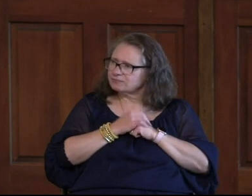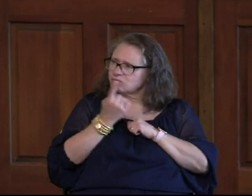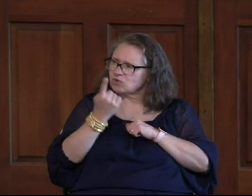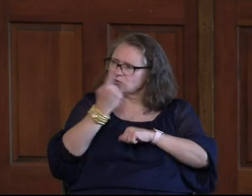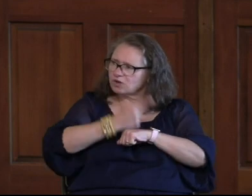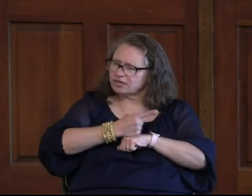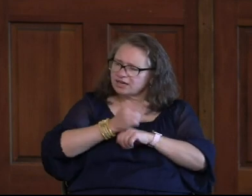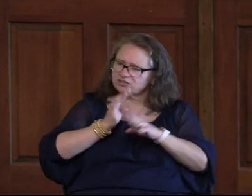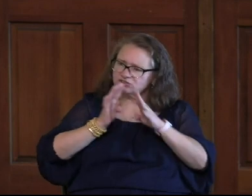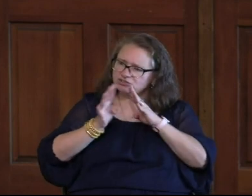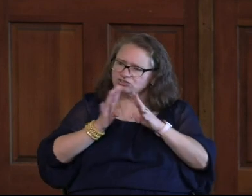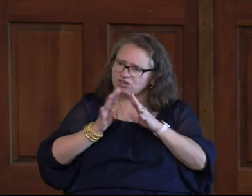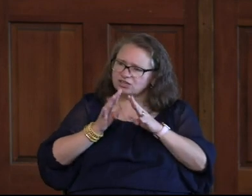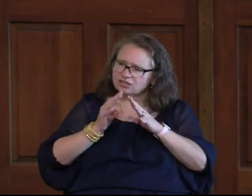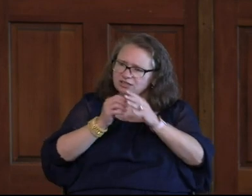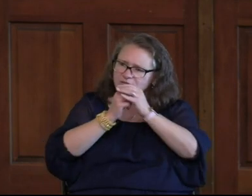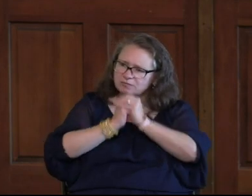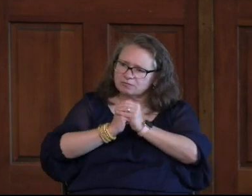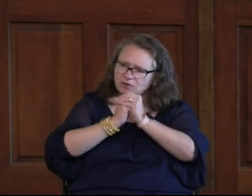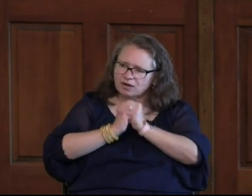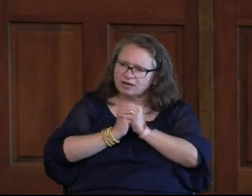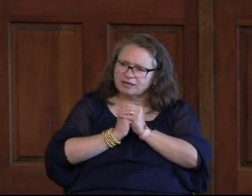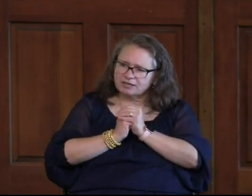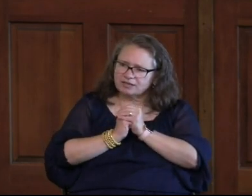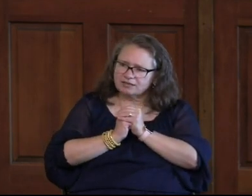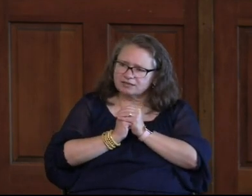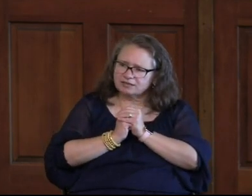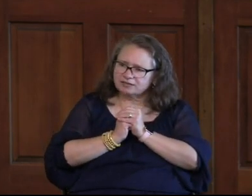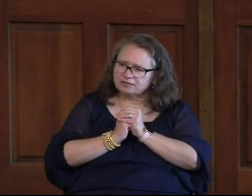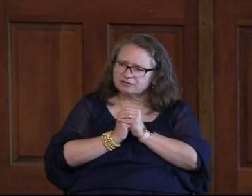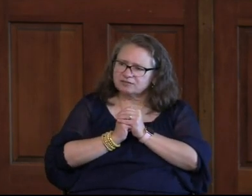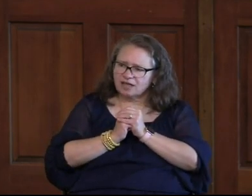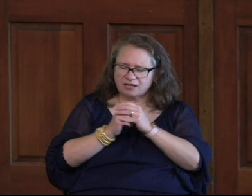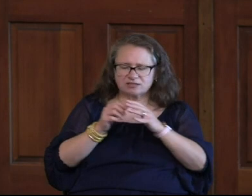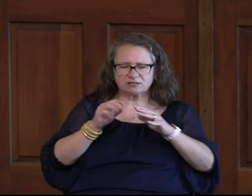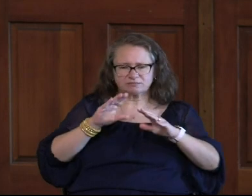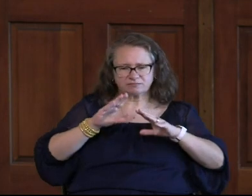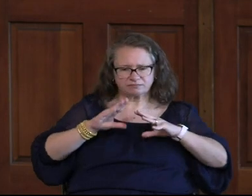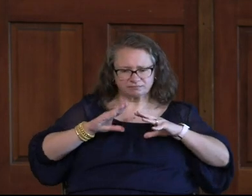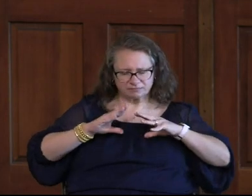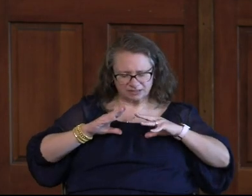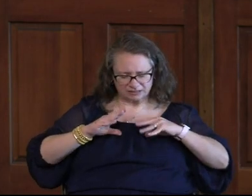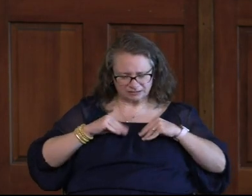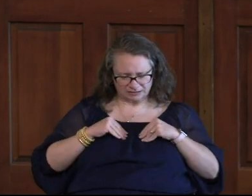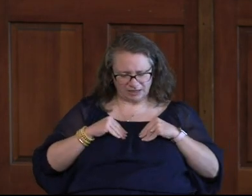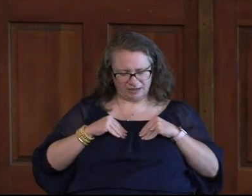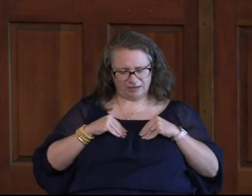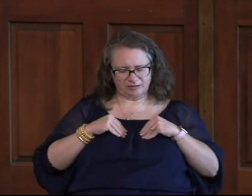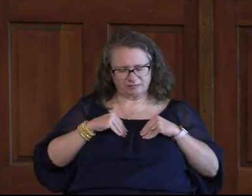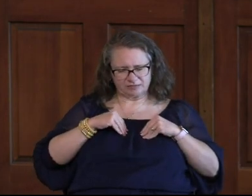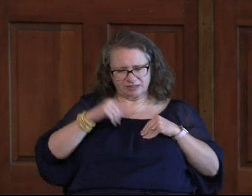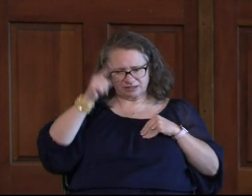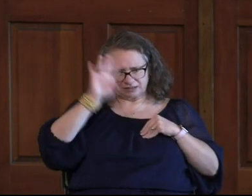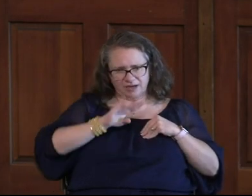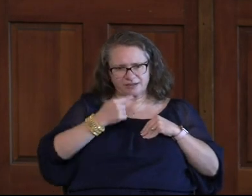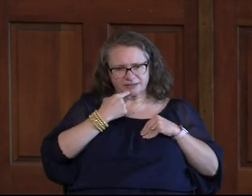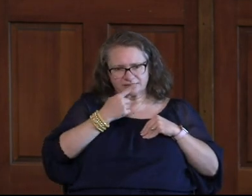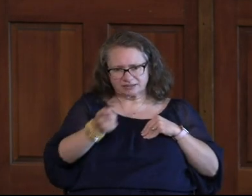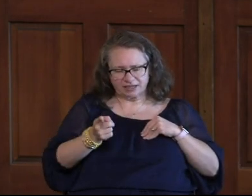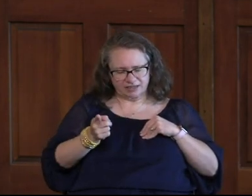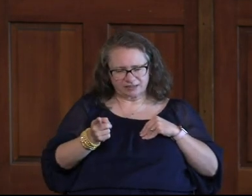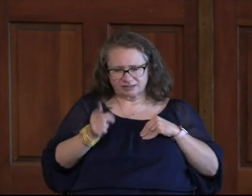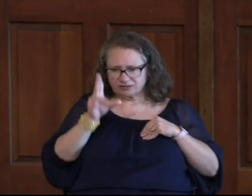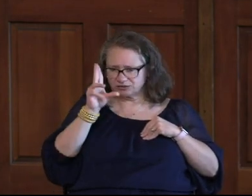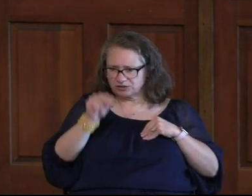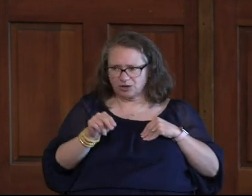she said one day they were talking about it and praying and they just resolved that this is what God is telling us. God